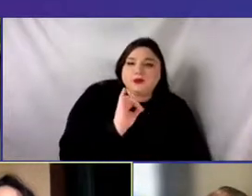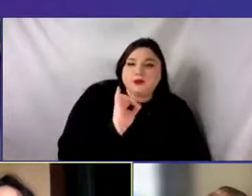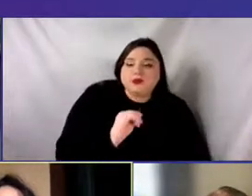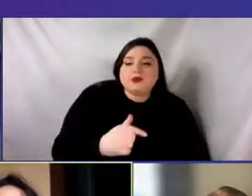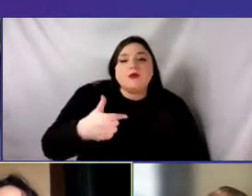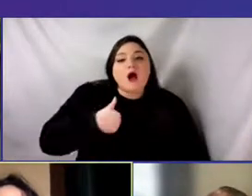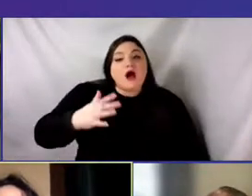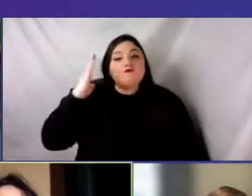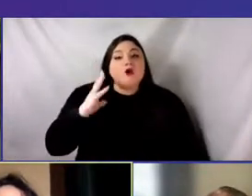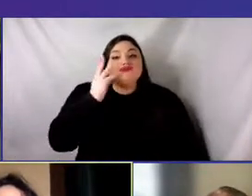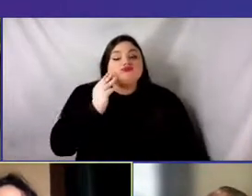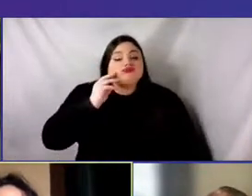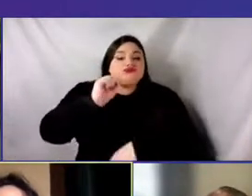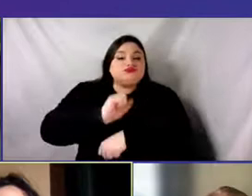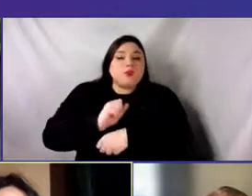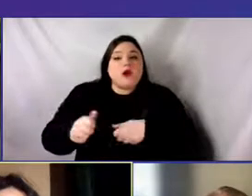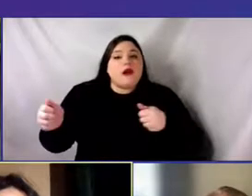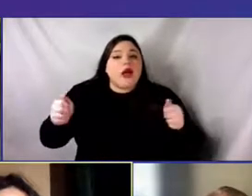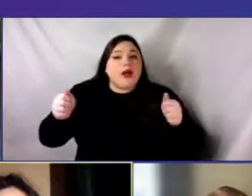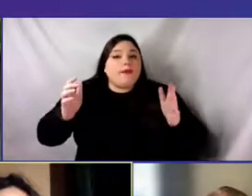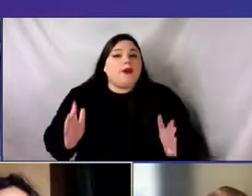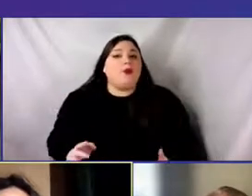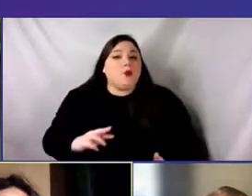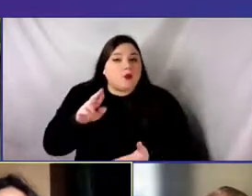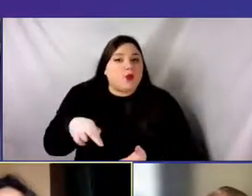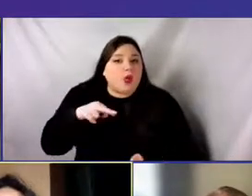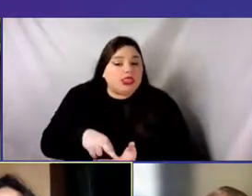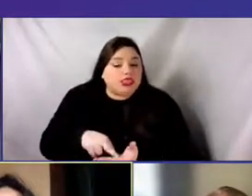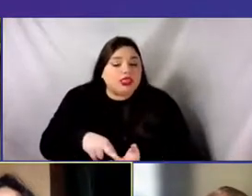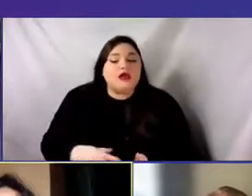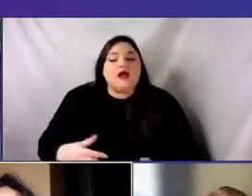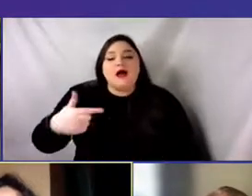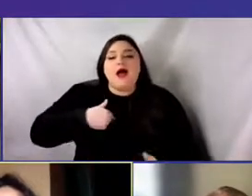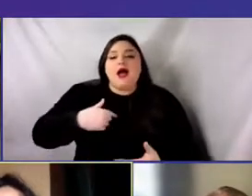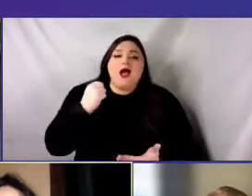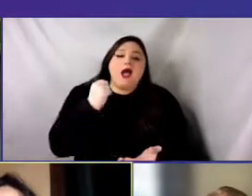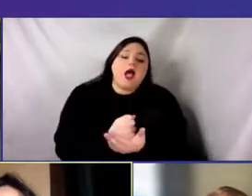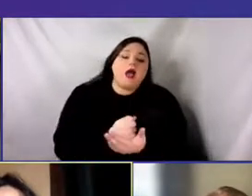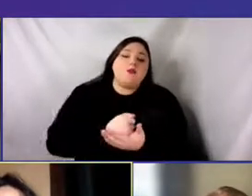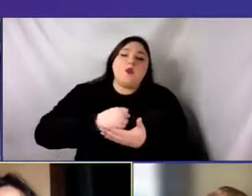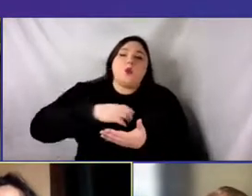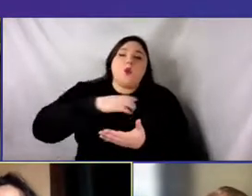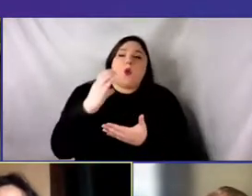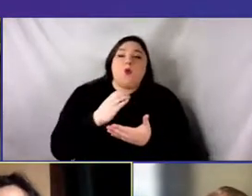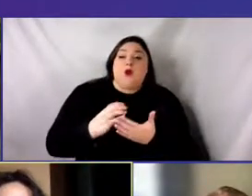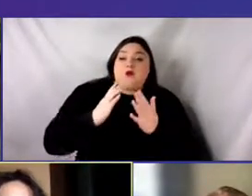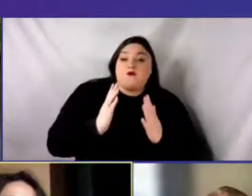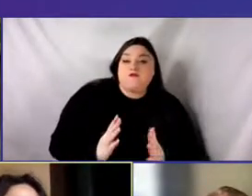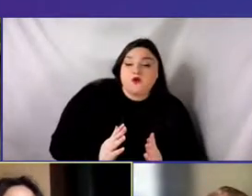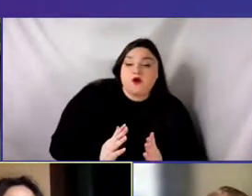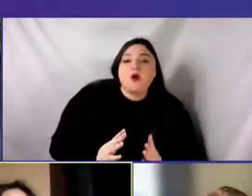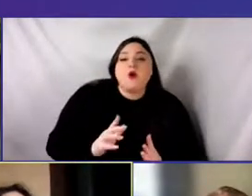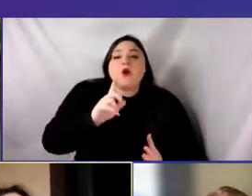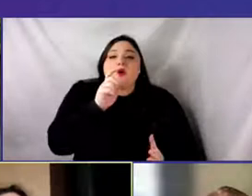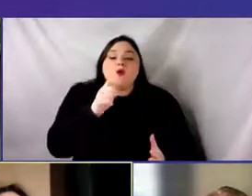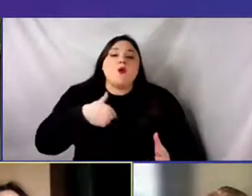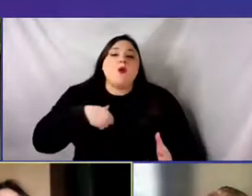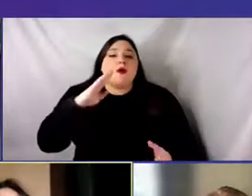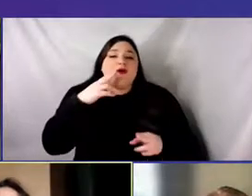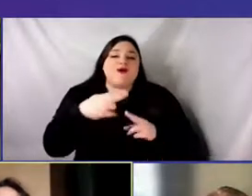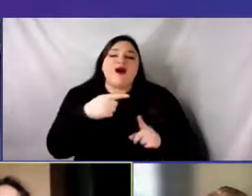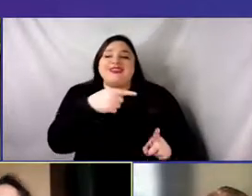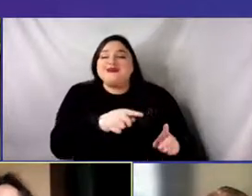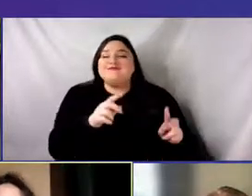administrator helping, um, choreographers, um, that I will call affectionately boomers,